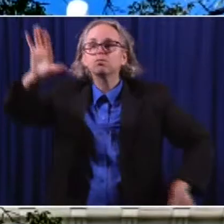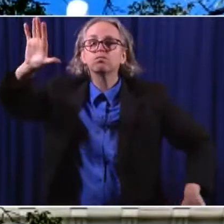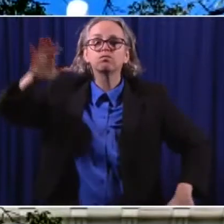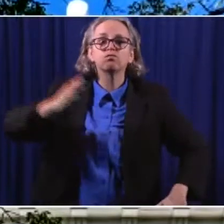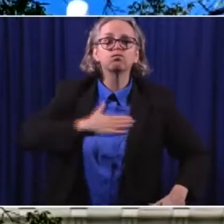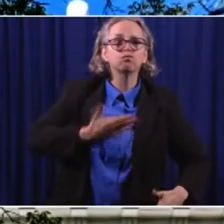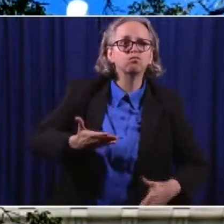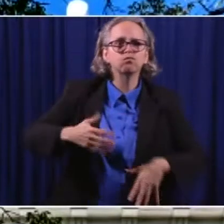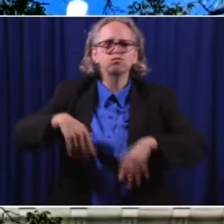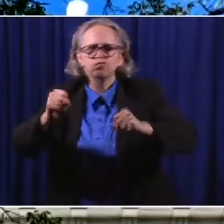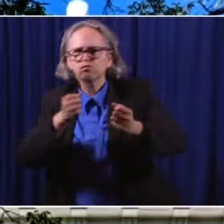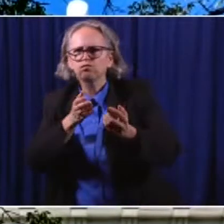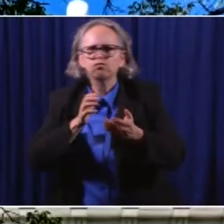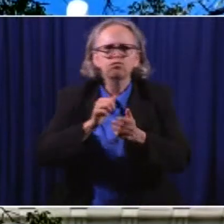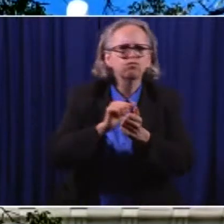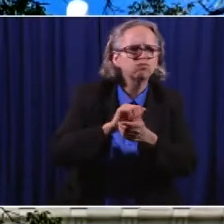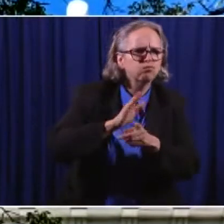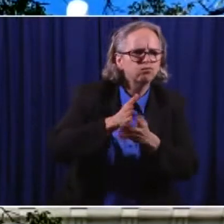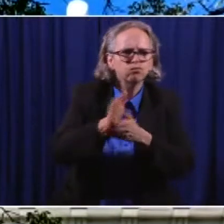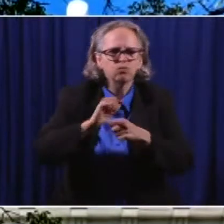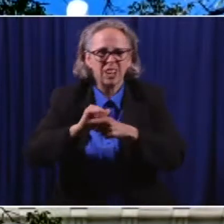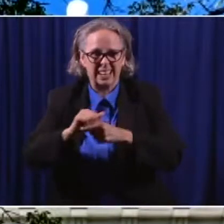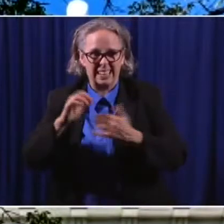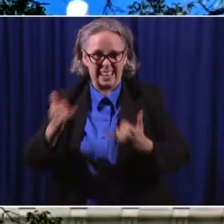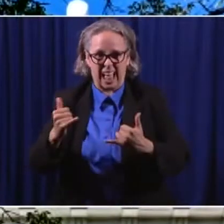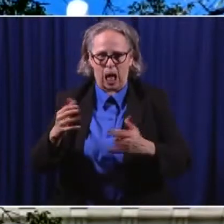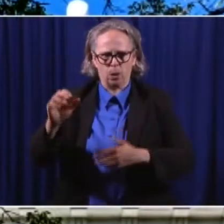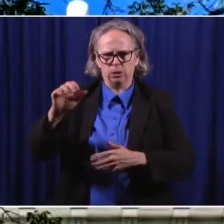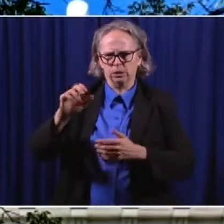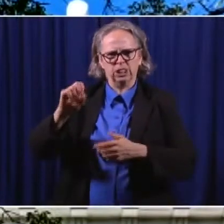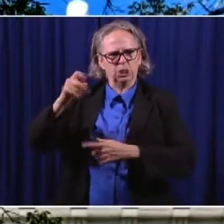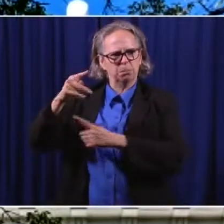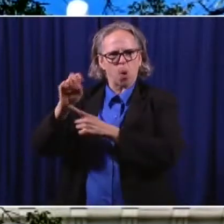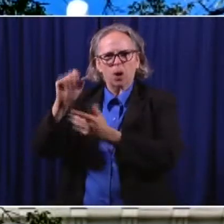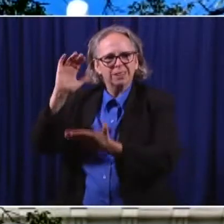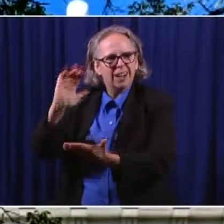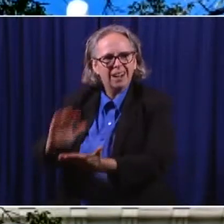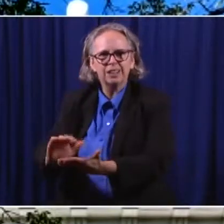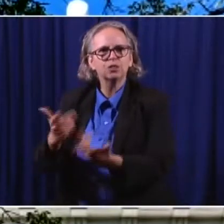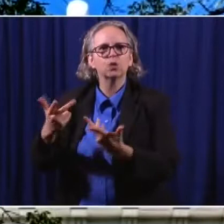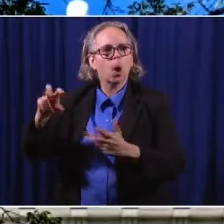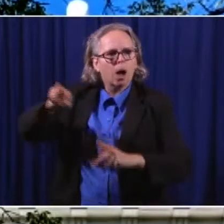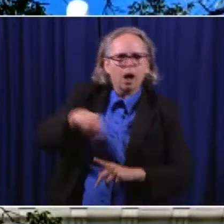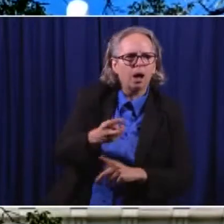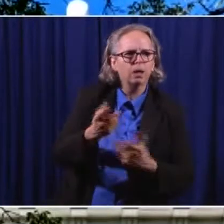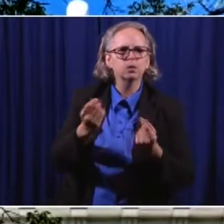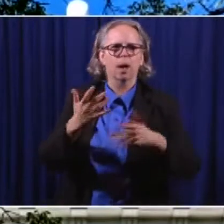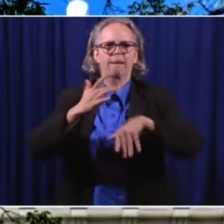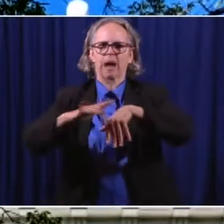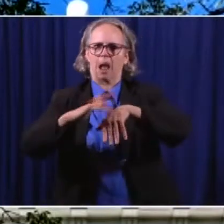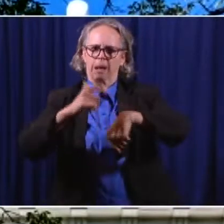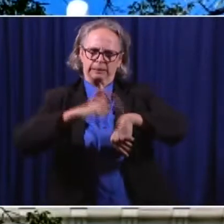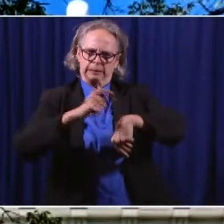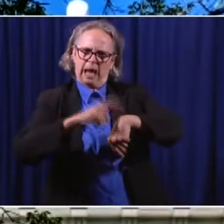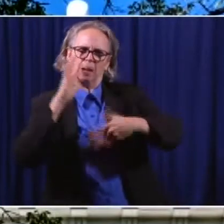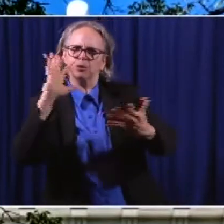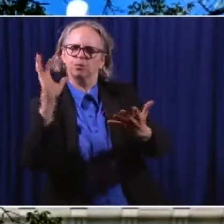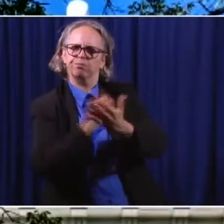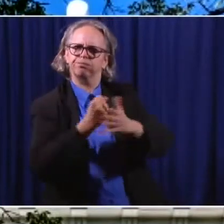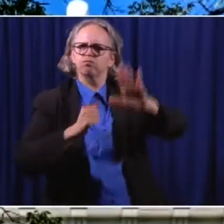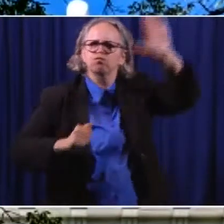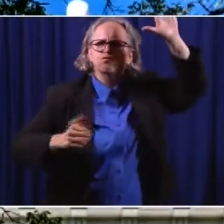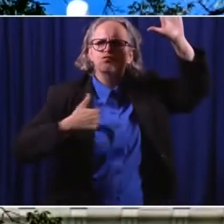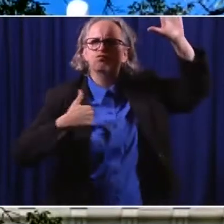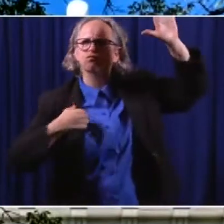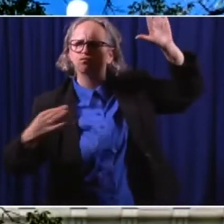Their workload's a little quieter right now because we don't have intercollegiate athletics going on. And we have a lot of athletes who they know.